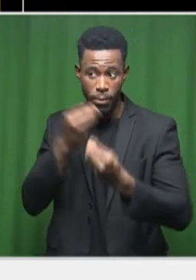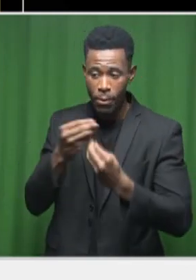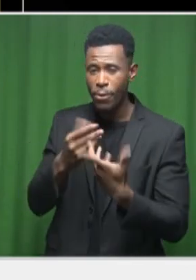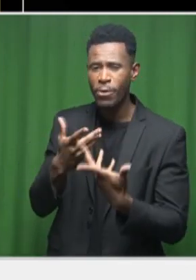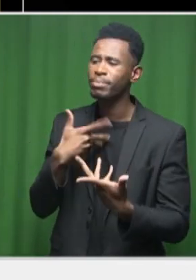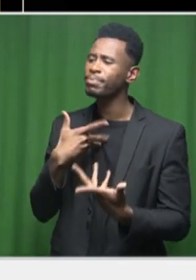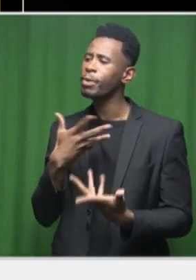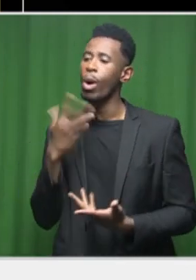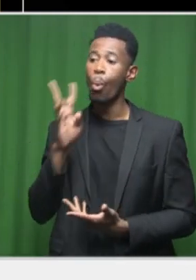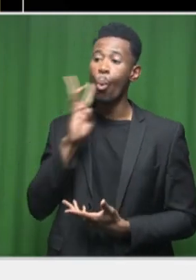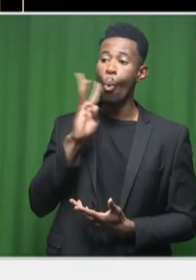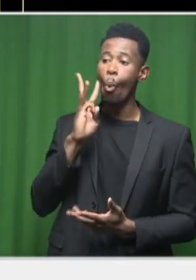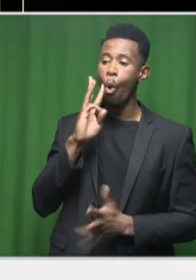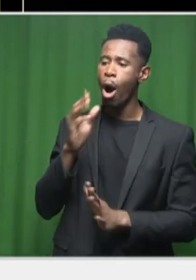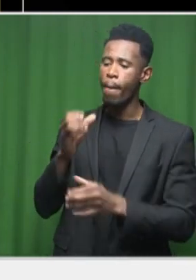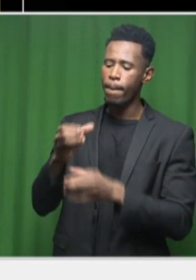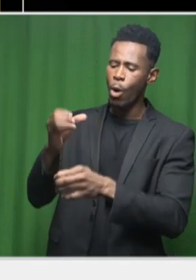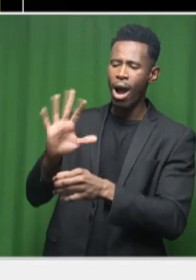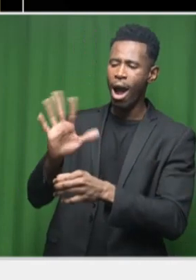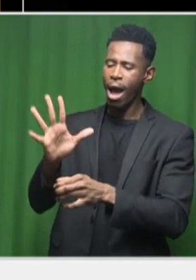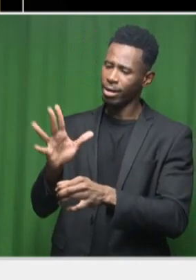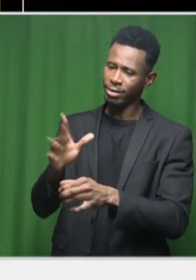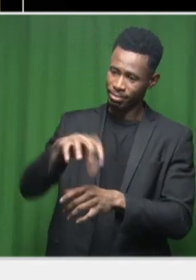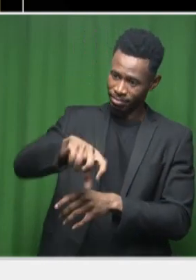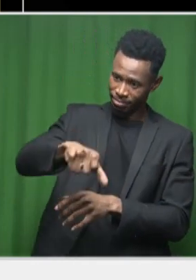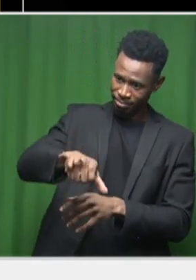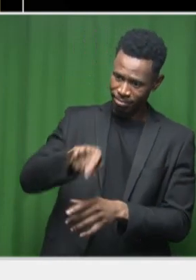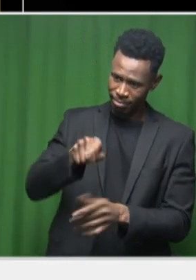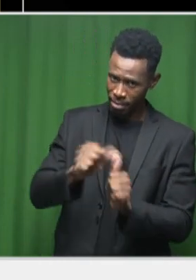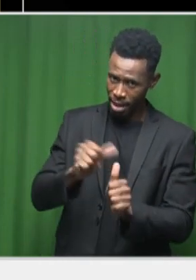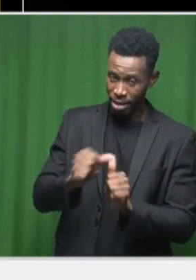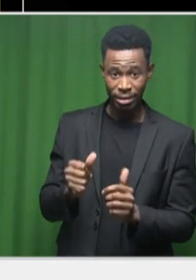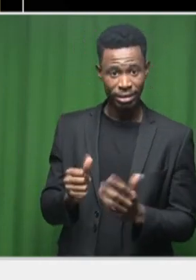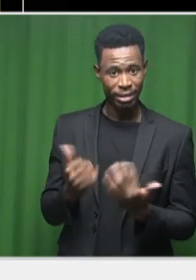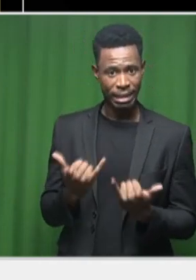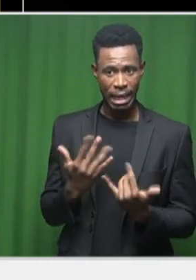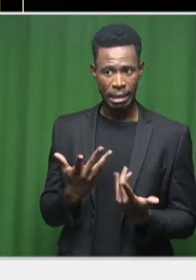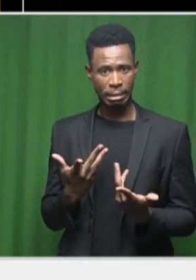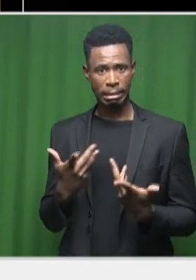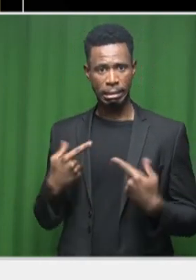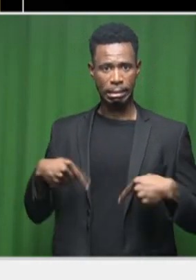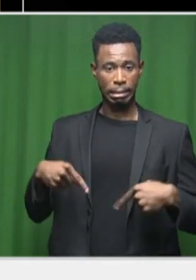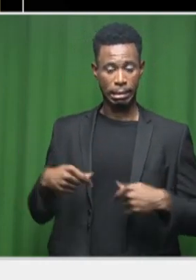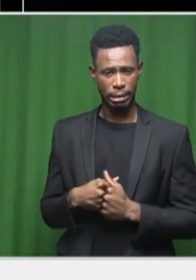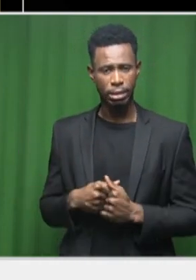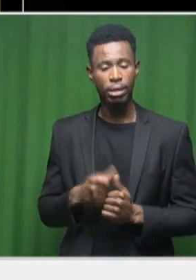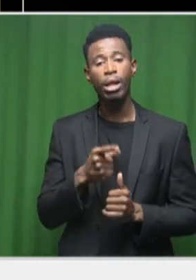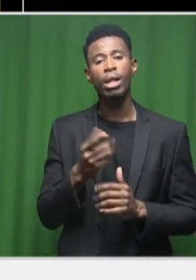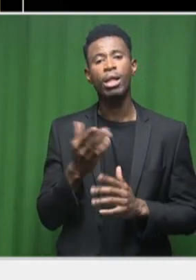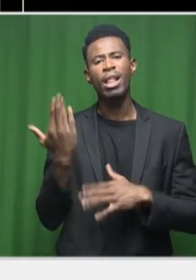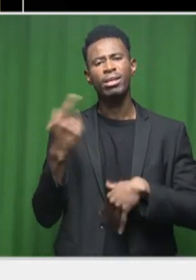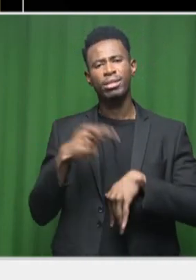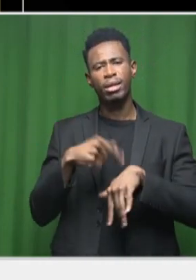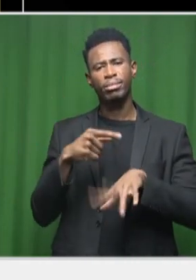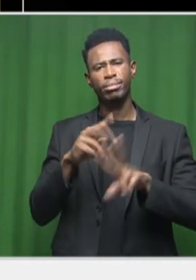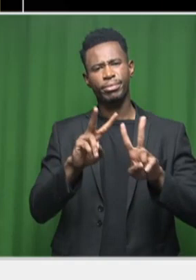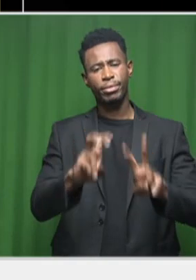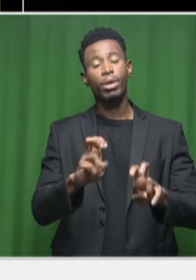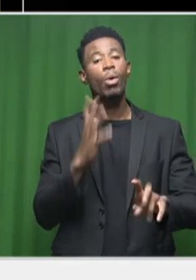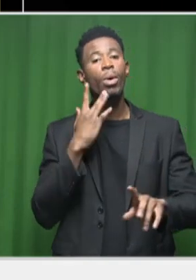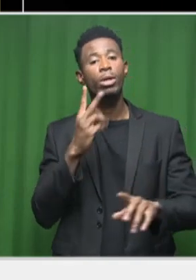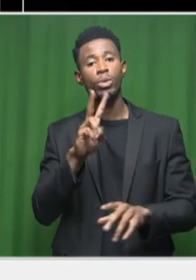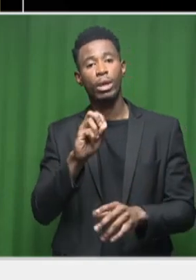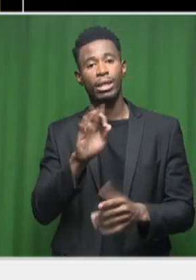think that the reintroduction of the blue, green and no drop watch, which was last conducted in 2013 and